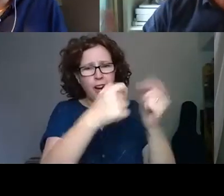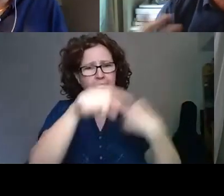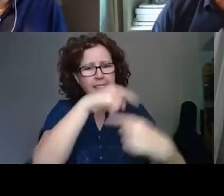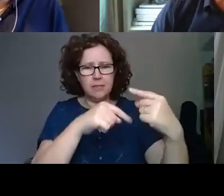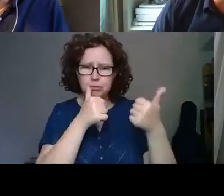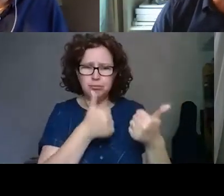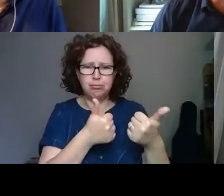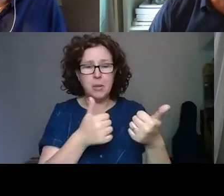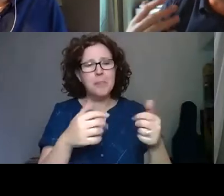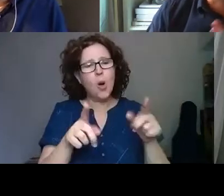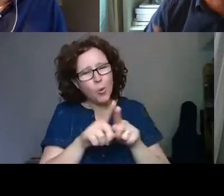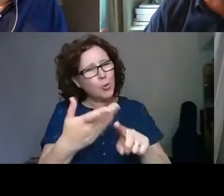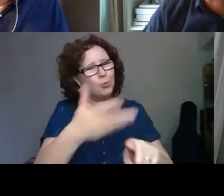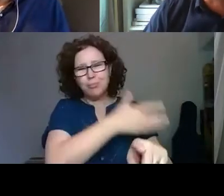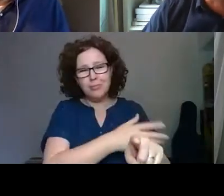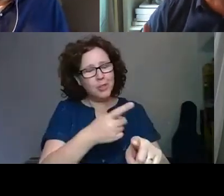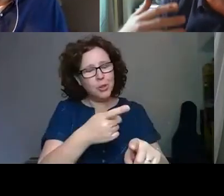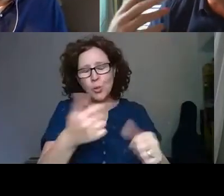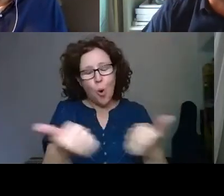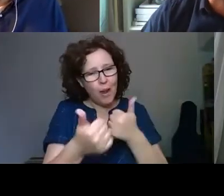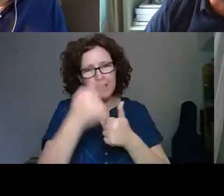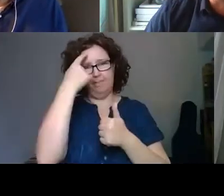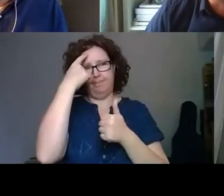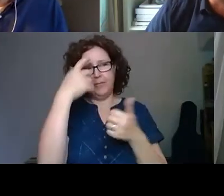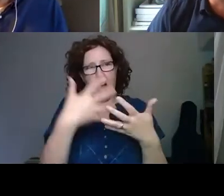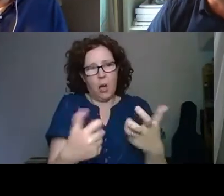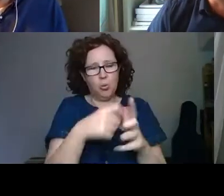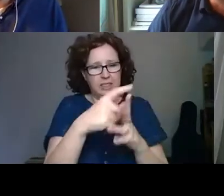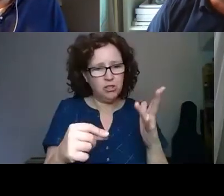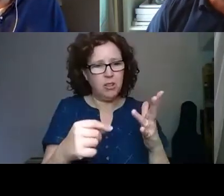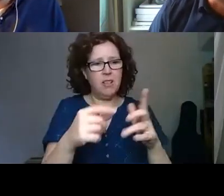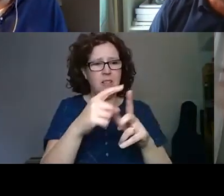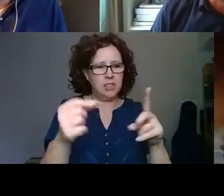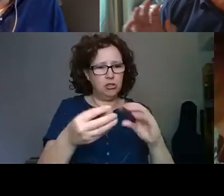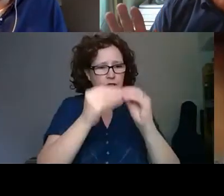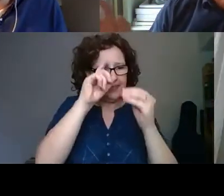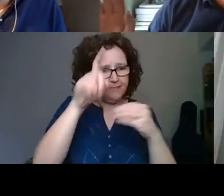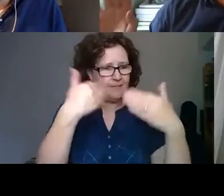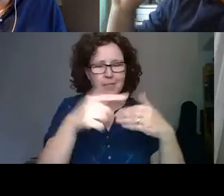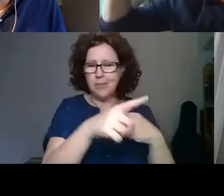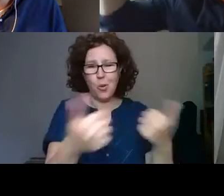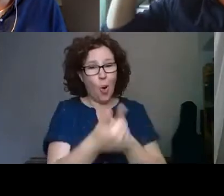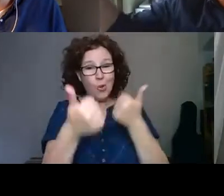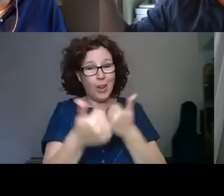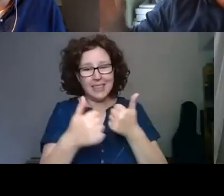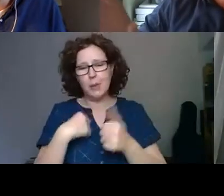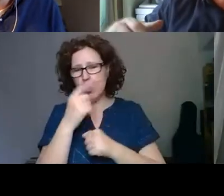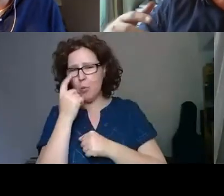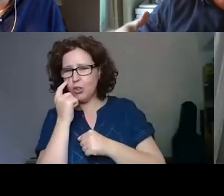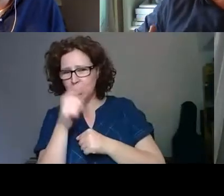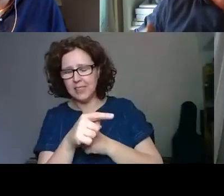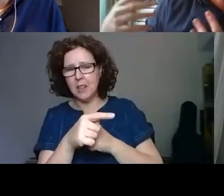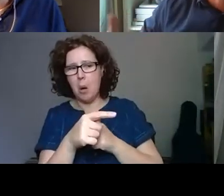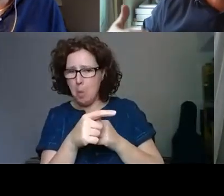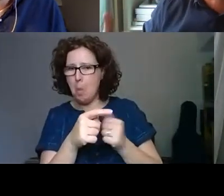thinking about how to leverage digital archives in creative ways. So you were already an institution that we were looking to